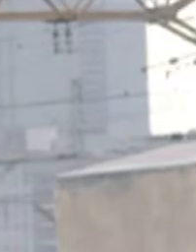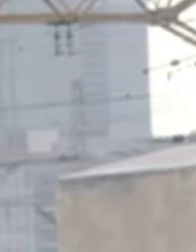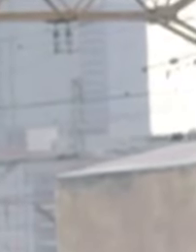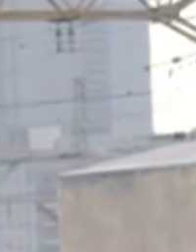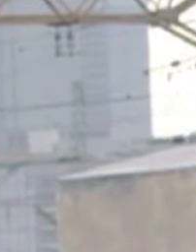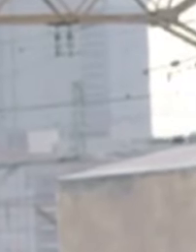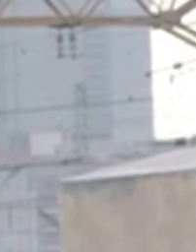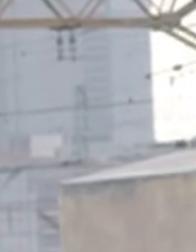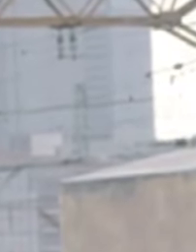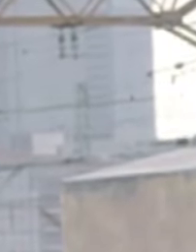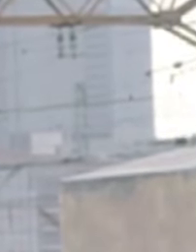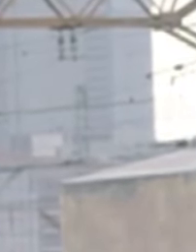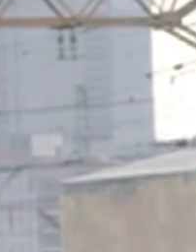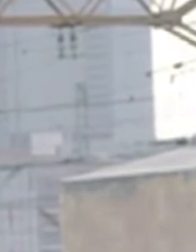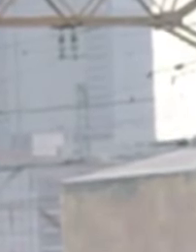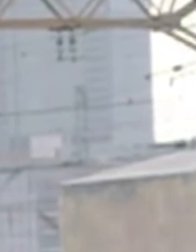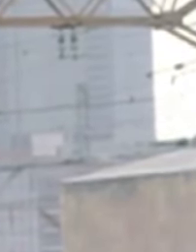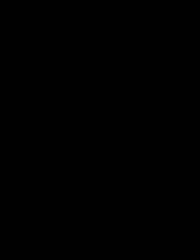you do your part.